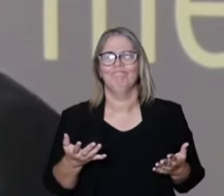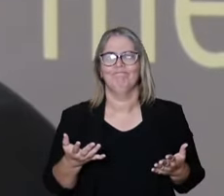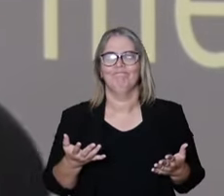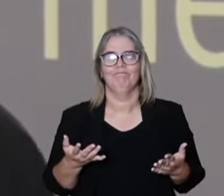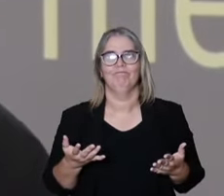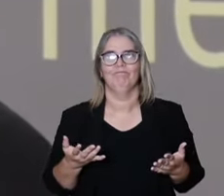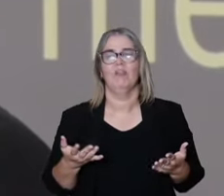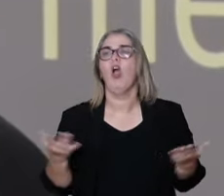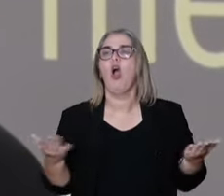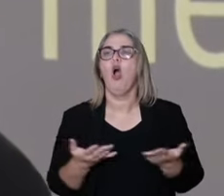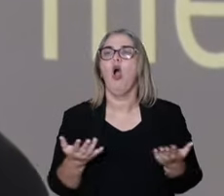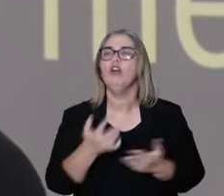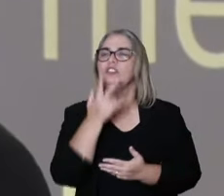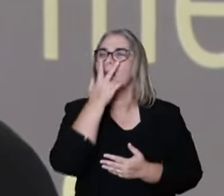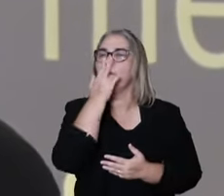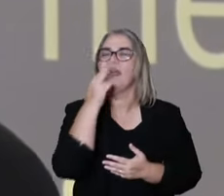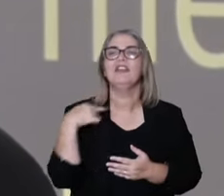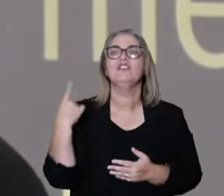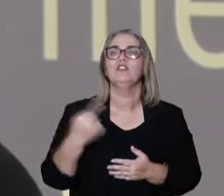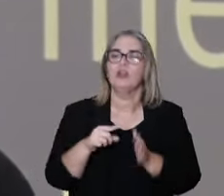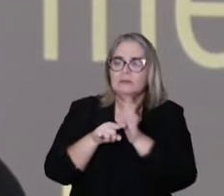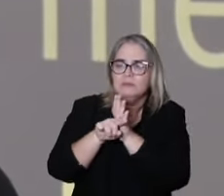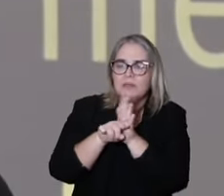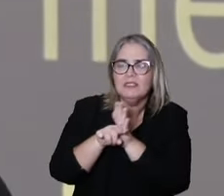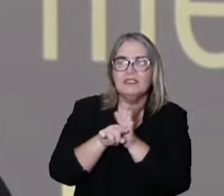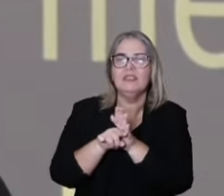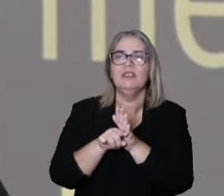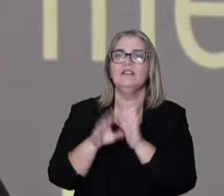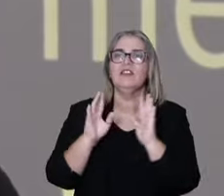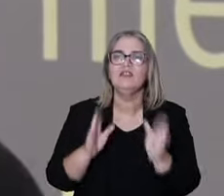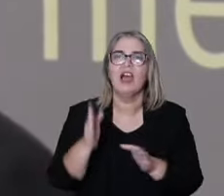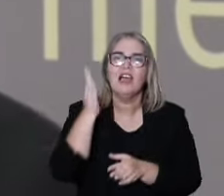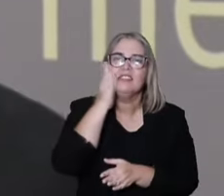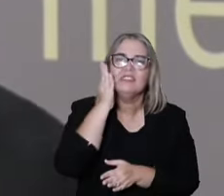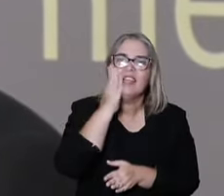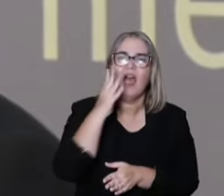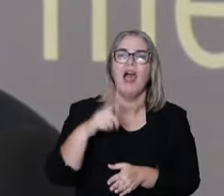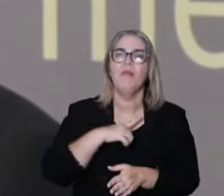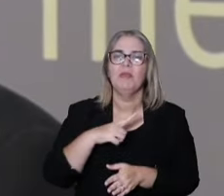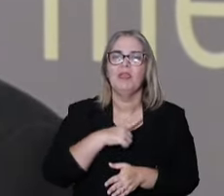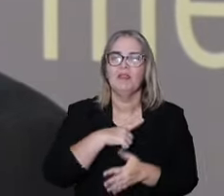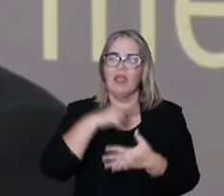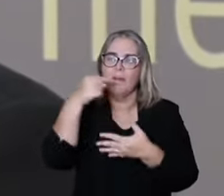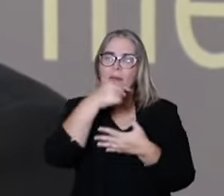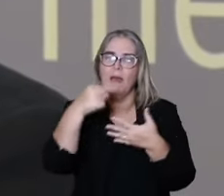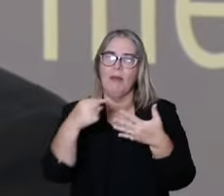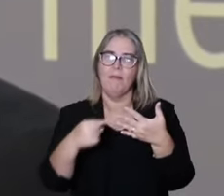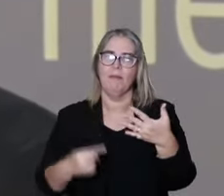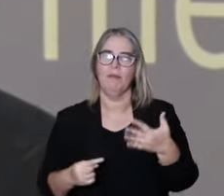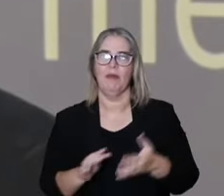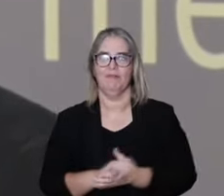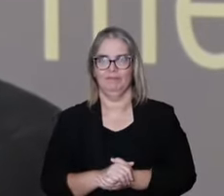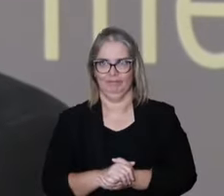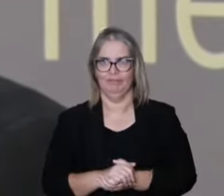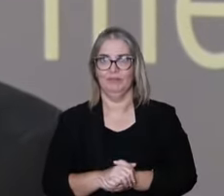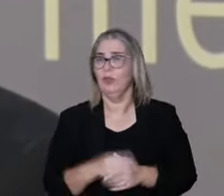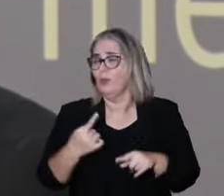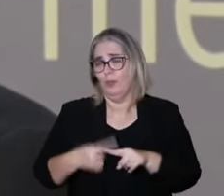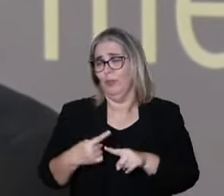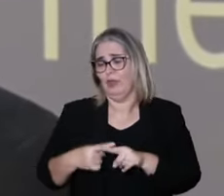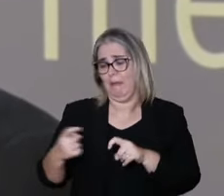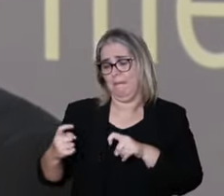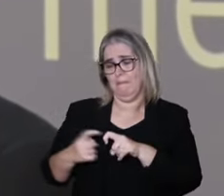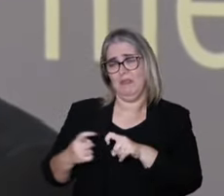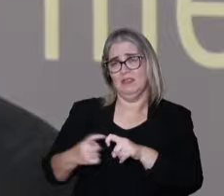Now we have a number of possibilities in a different perspective, immunotherapy, and so on. But the Chinese